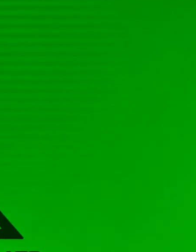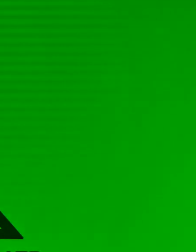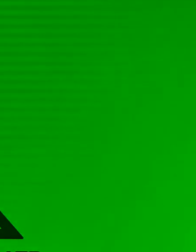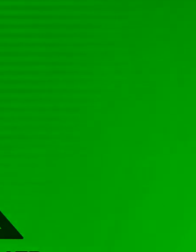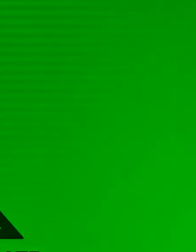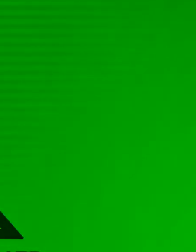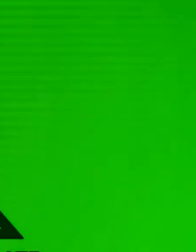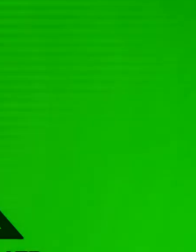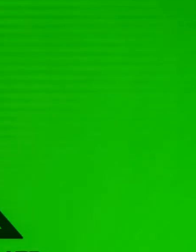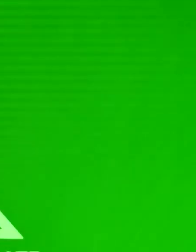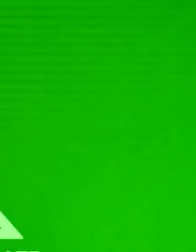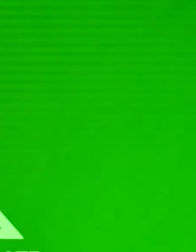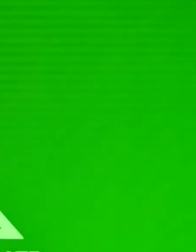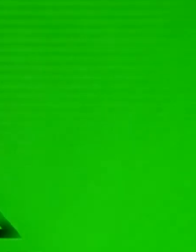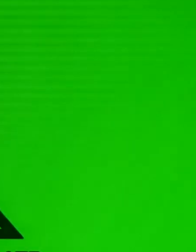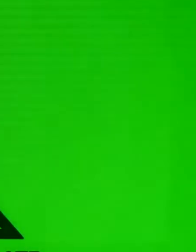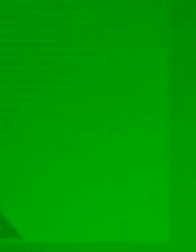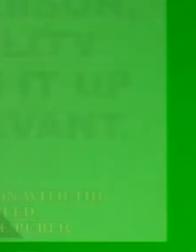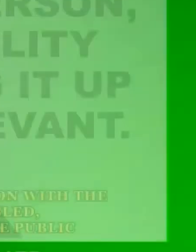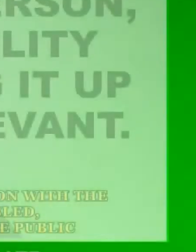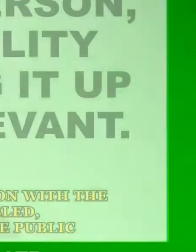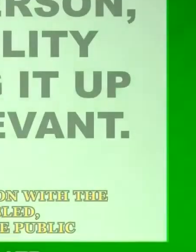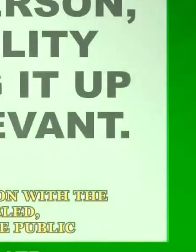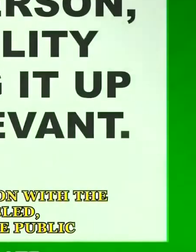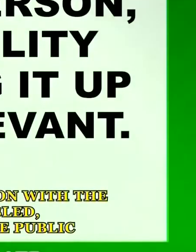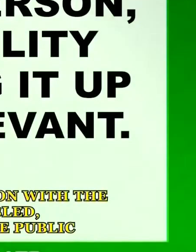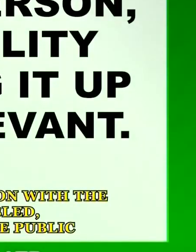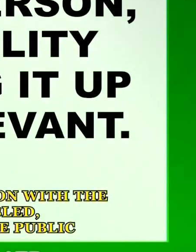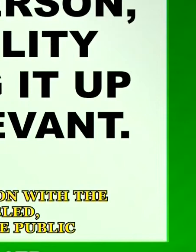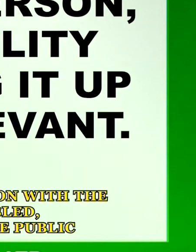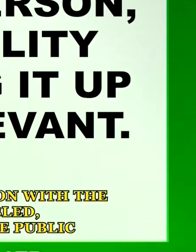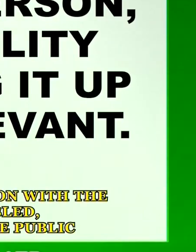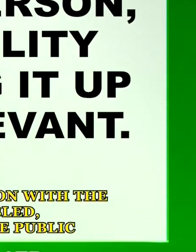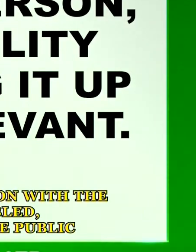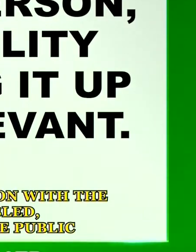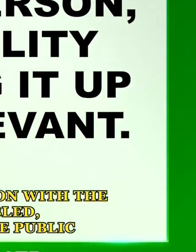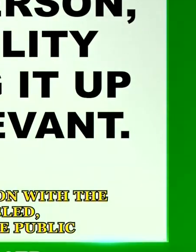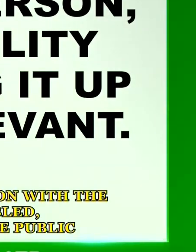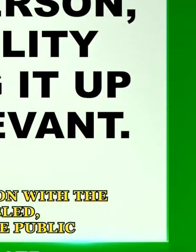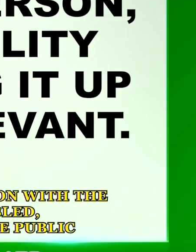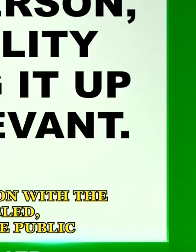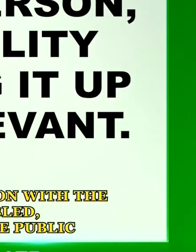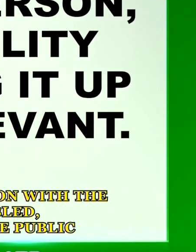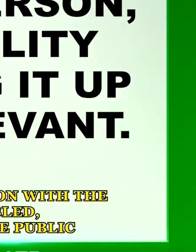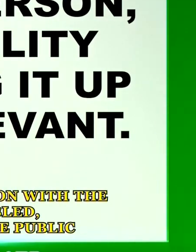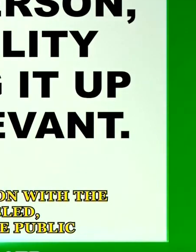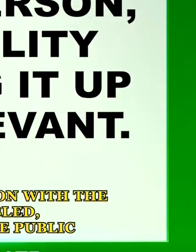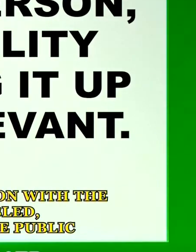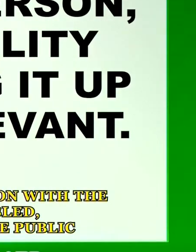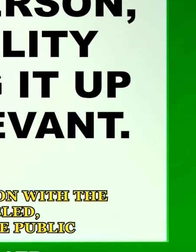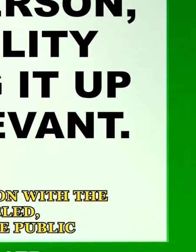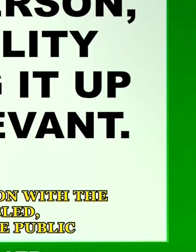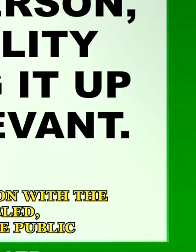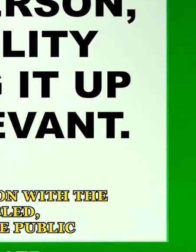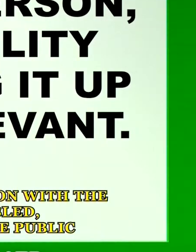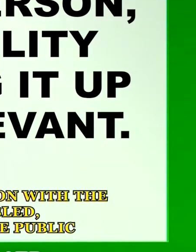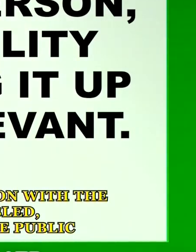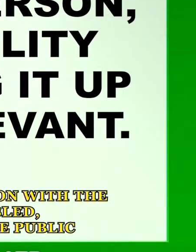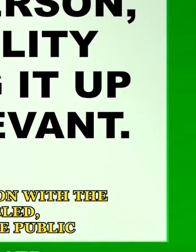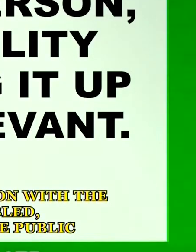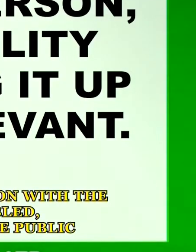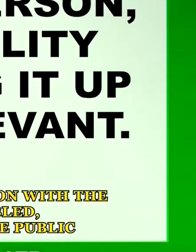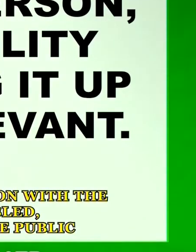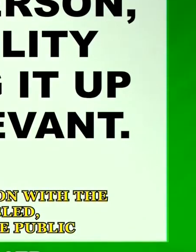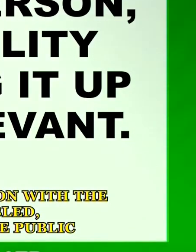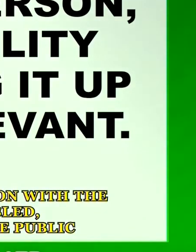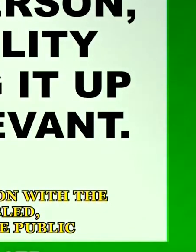Insurance the way you want it to be. Focus on the person, not the disability, and don't bring it up